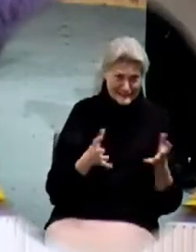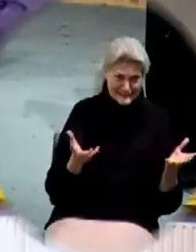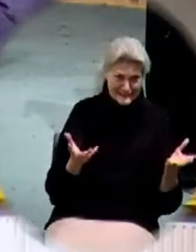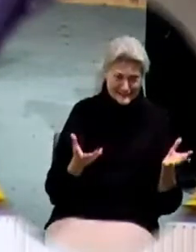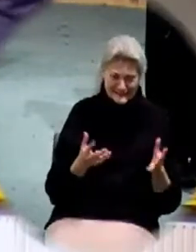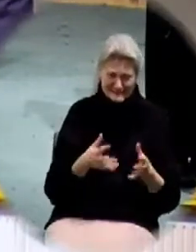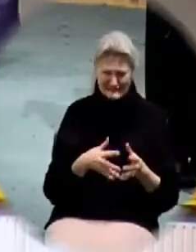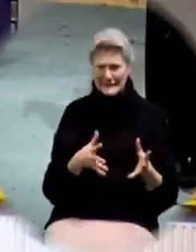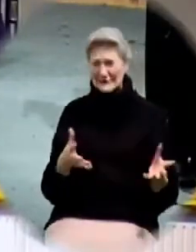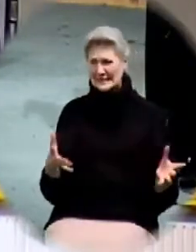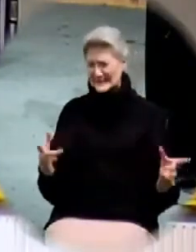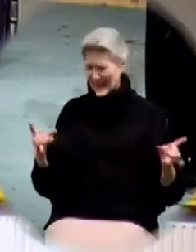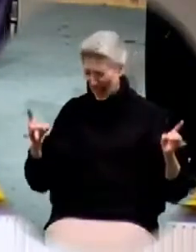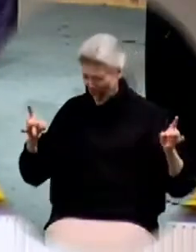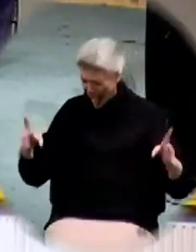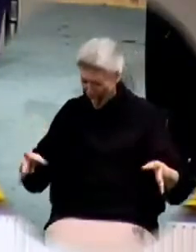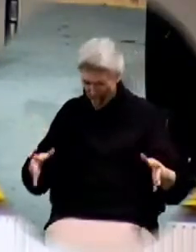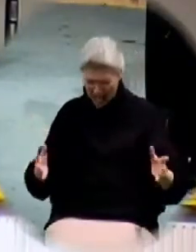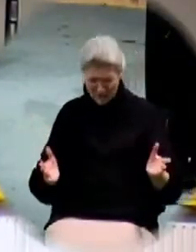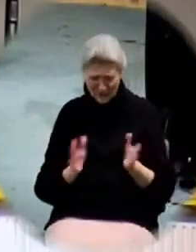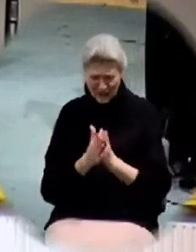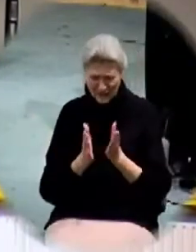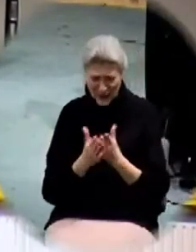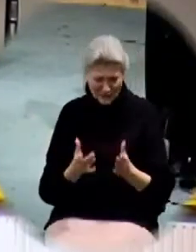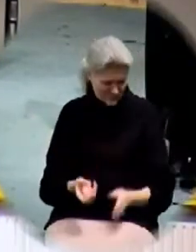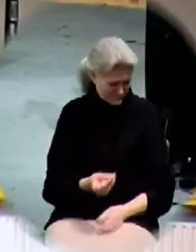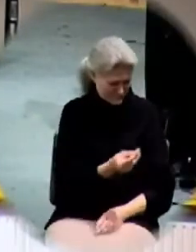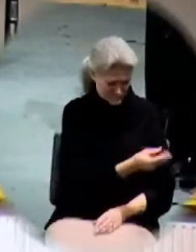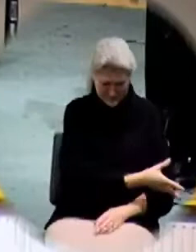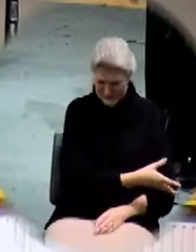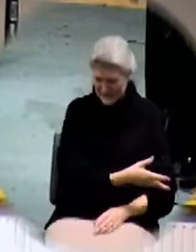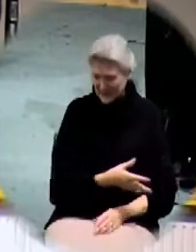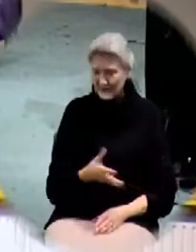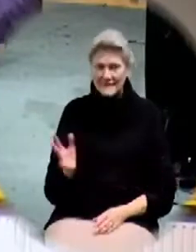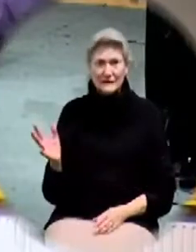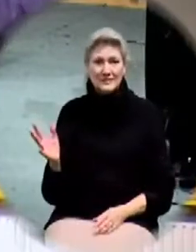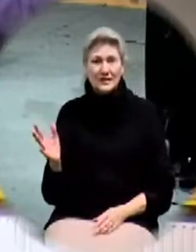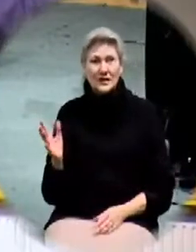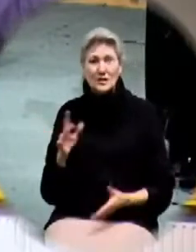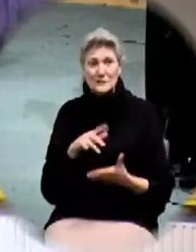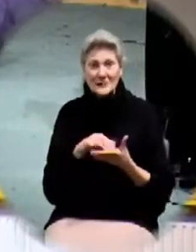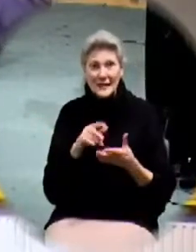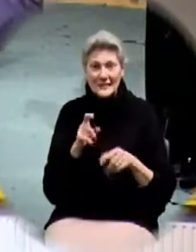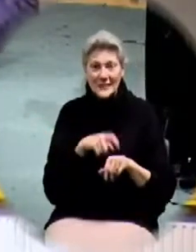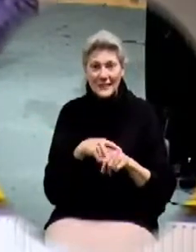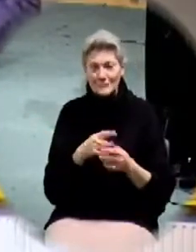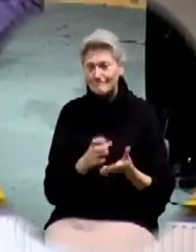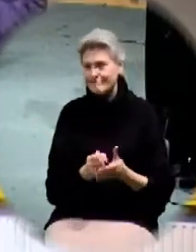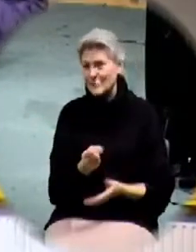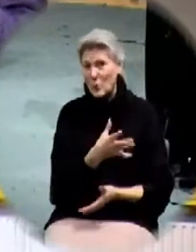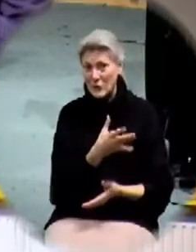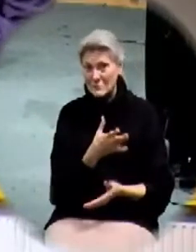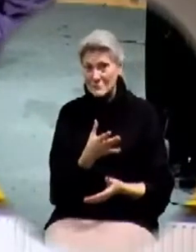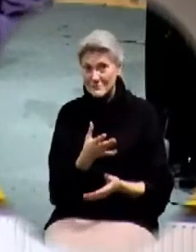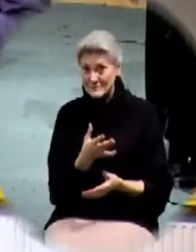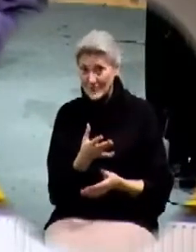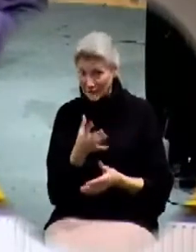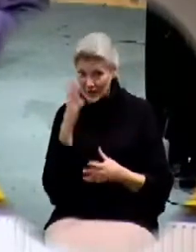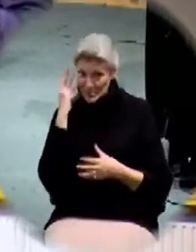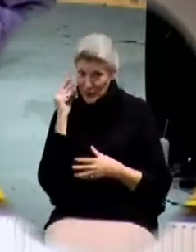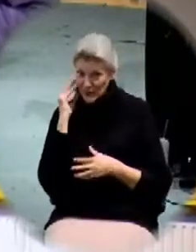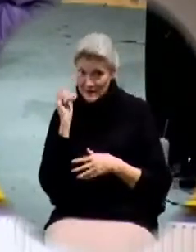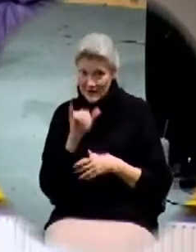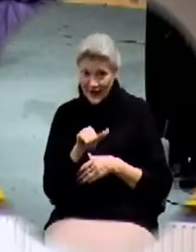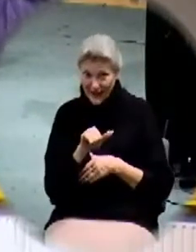And you go, duh! And you put the Bible down, and poof. There it goes. Have you been there? Maybe not there,